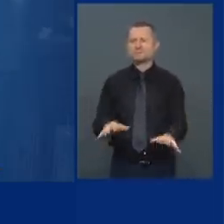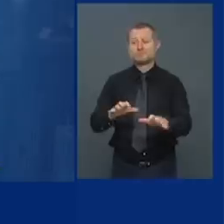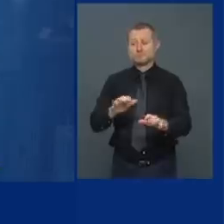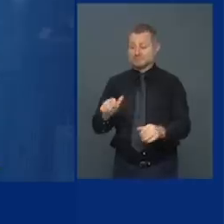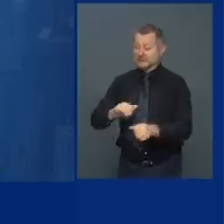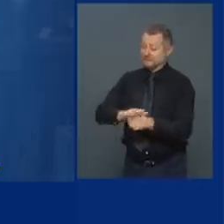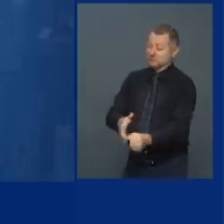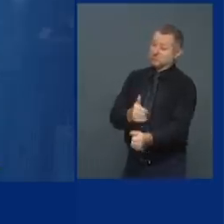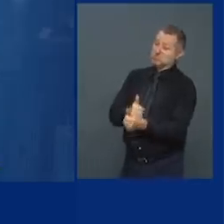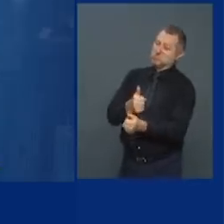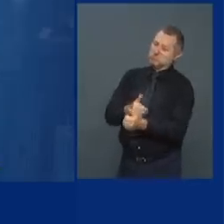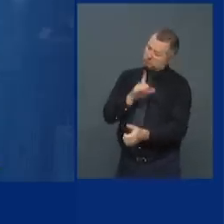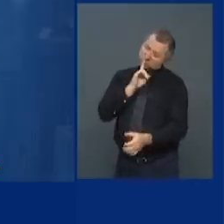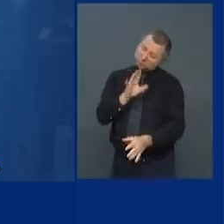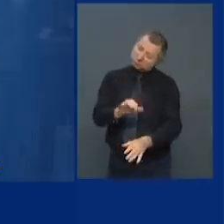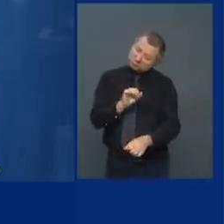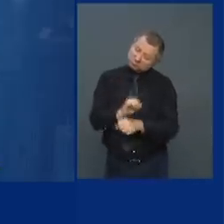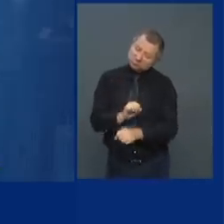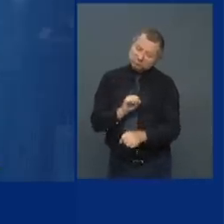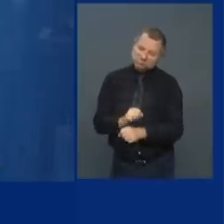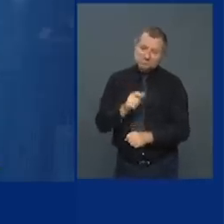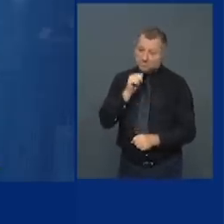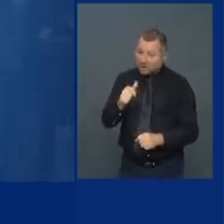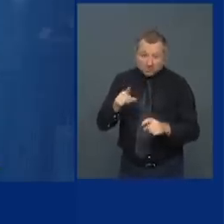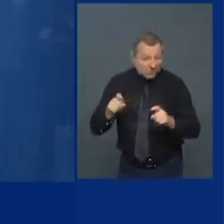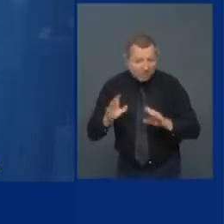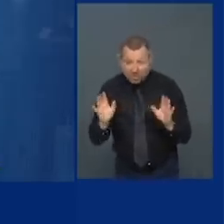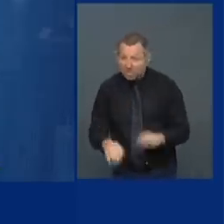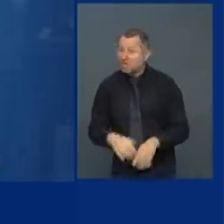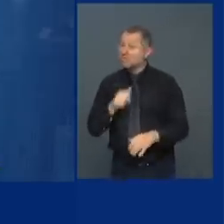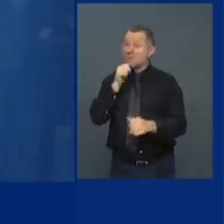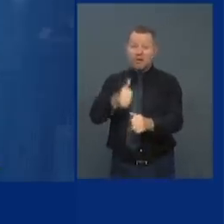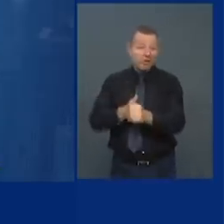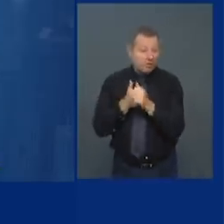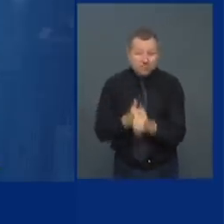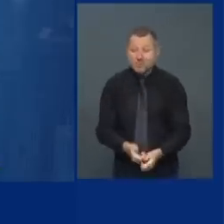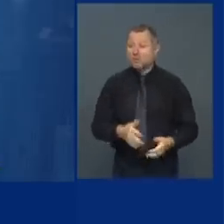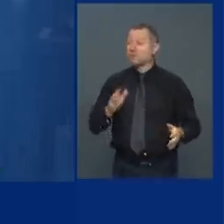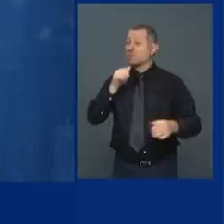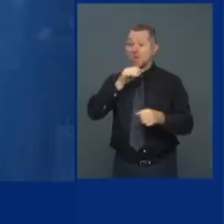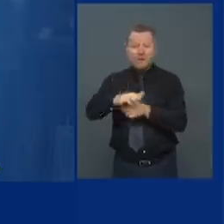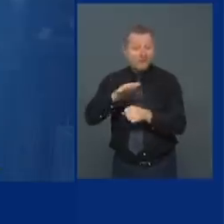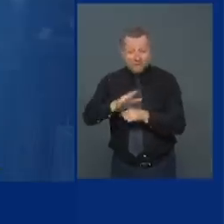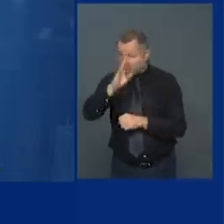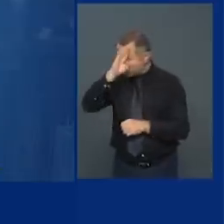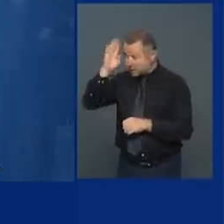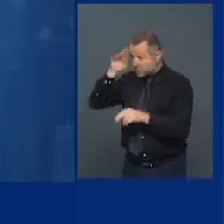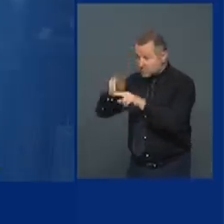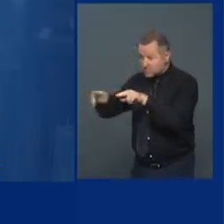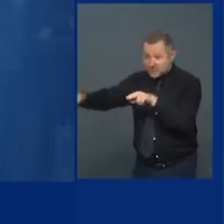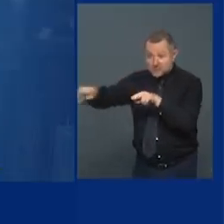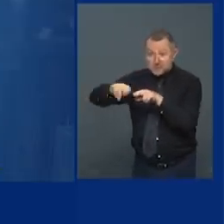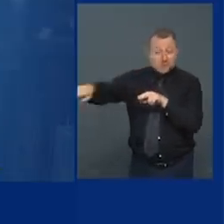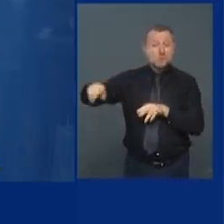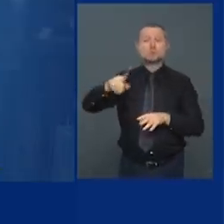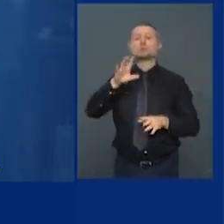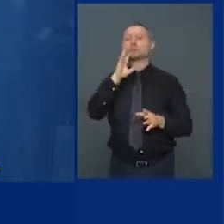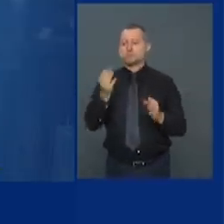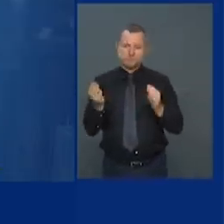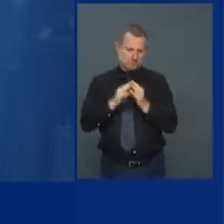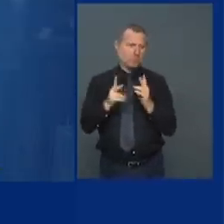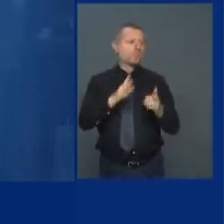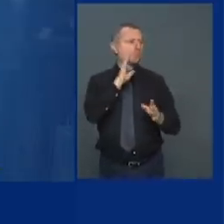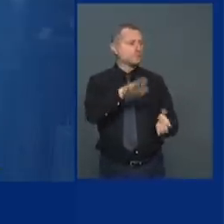You don't do the testing. You don't do the compliance. You don't have the hospital beds. More people die. That's the reality of this situation.